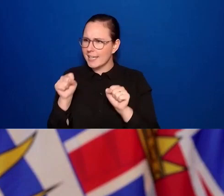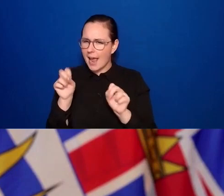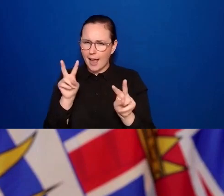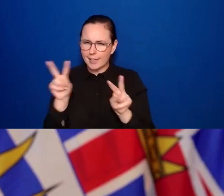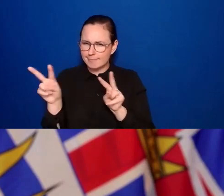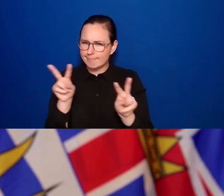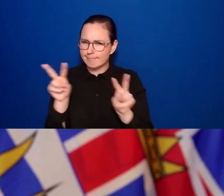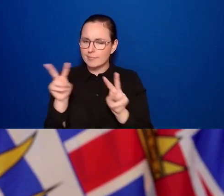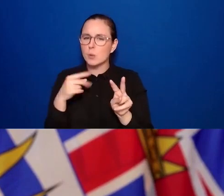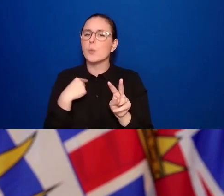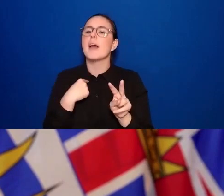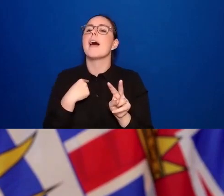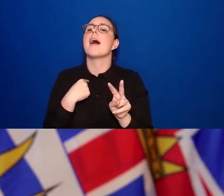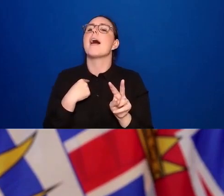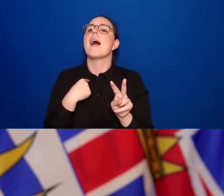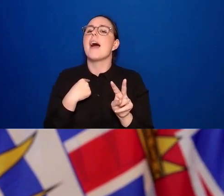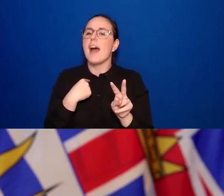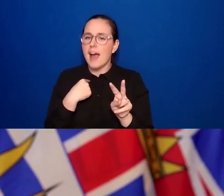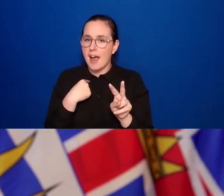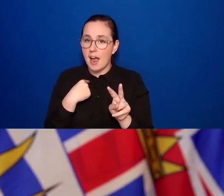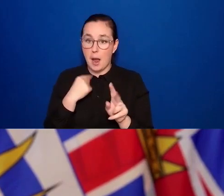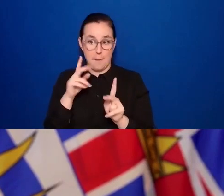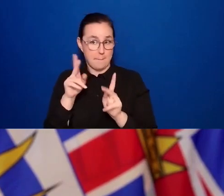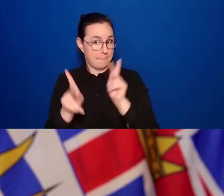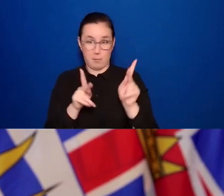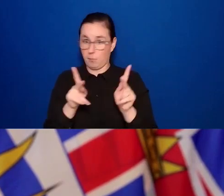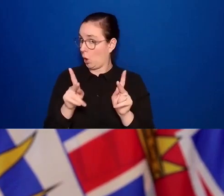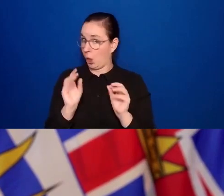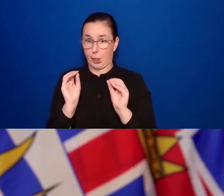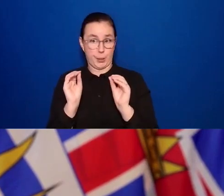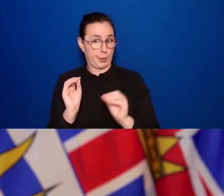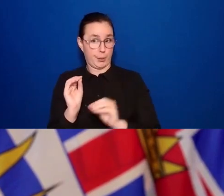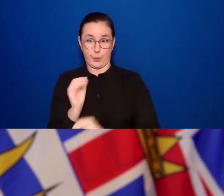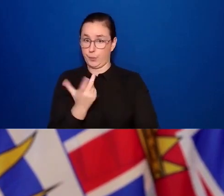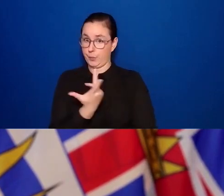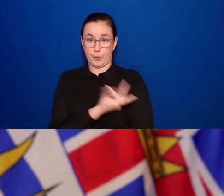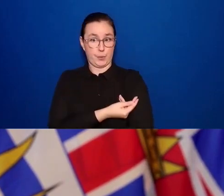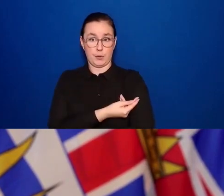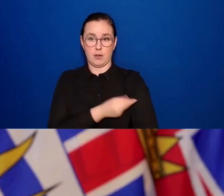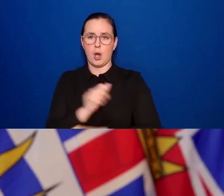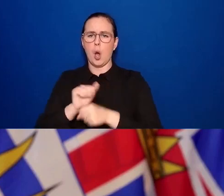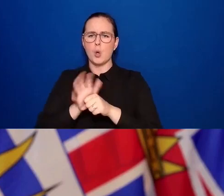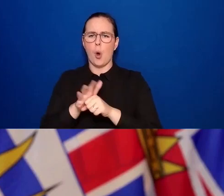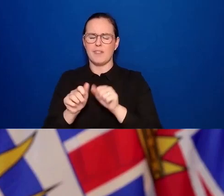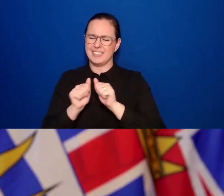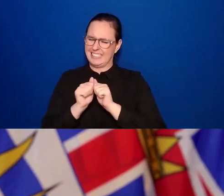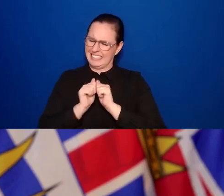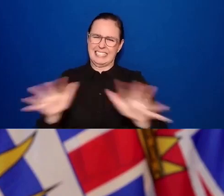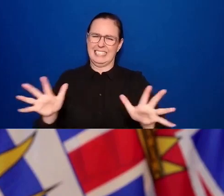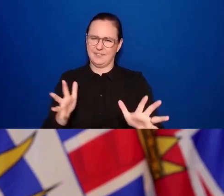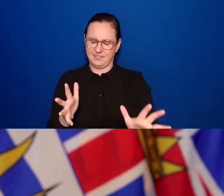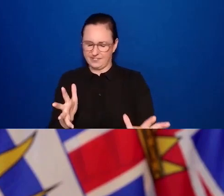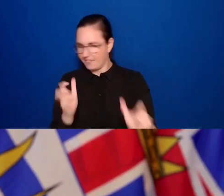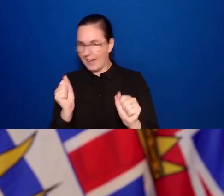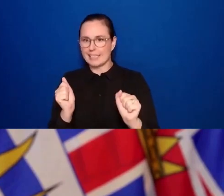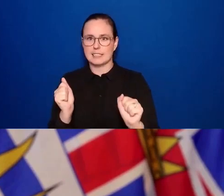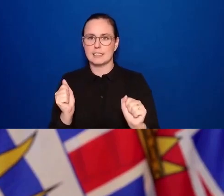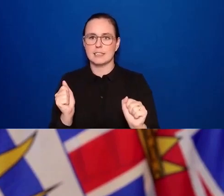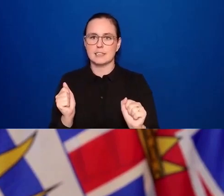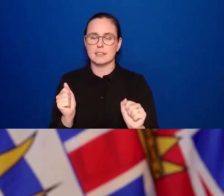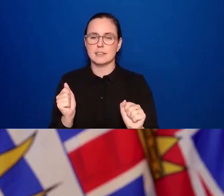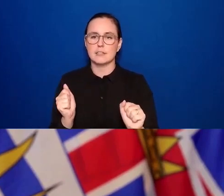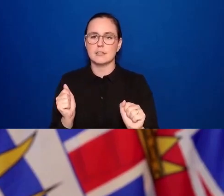that this virus can still take off like crazy. So yes, we are, we still have restrictions in place that come with step three.